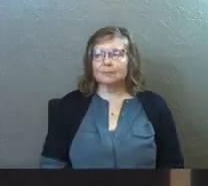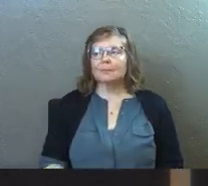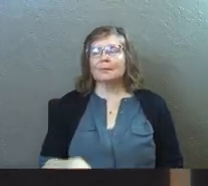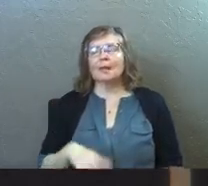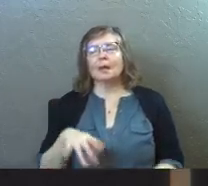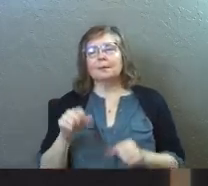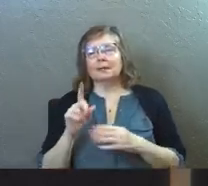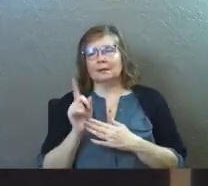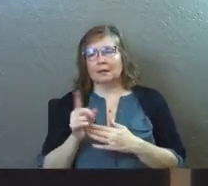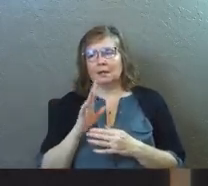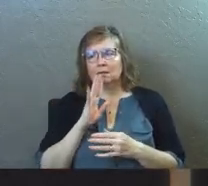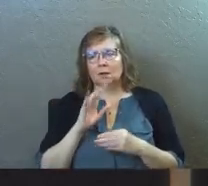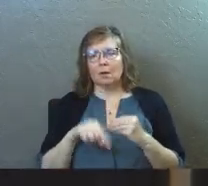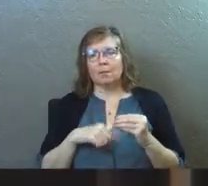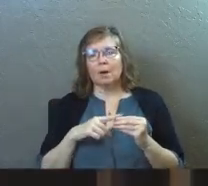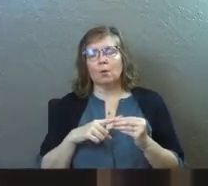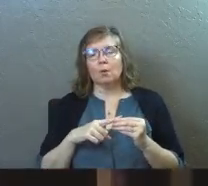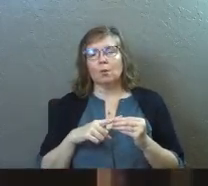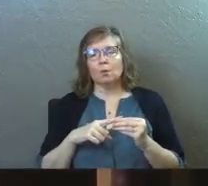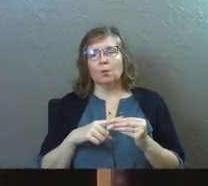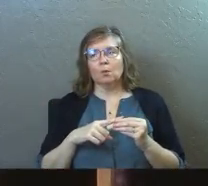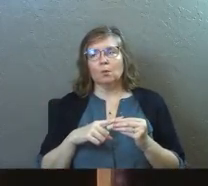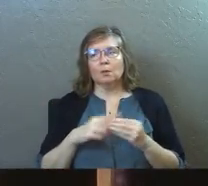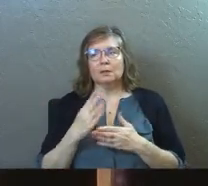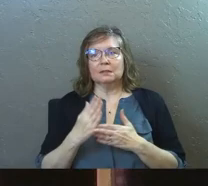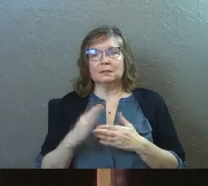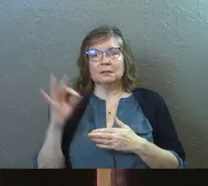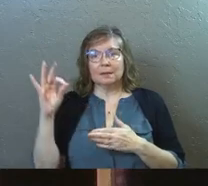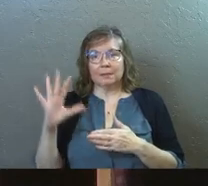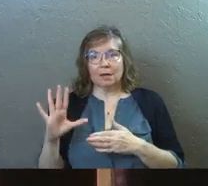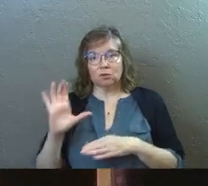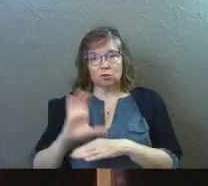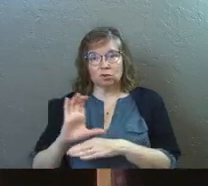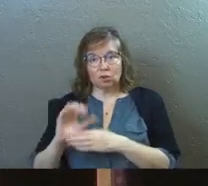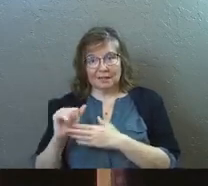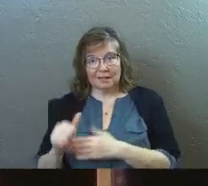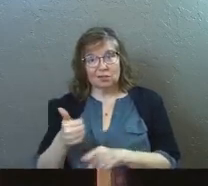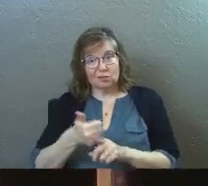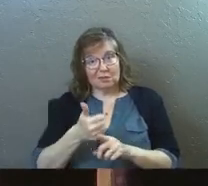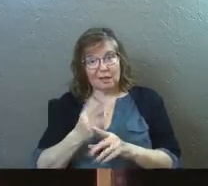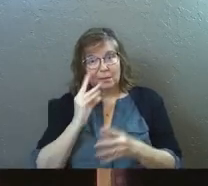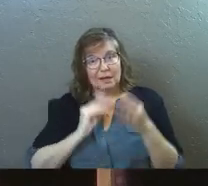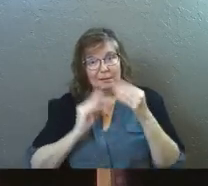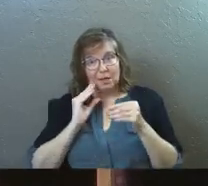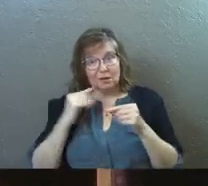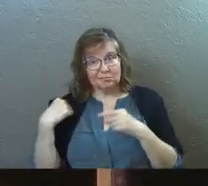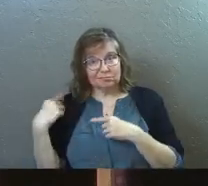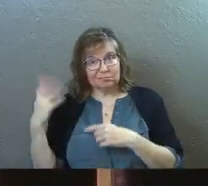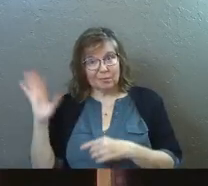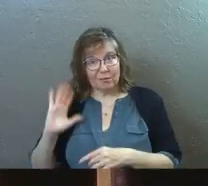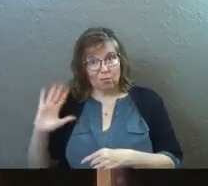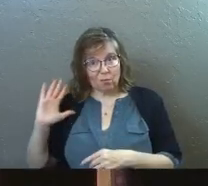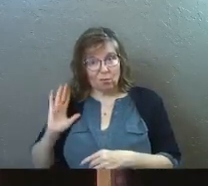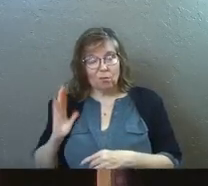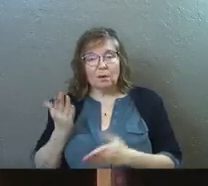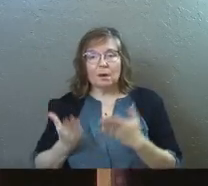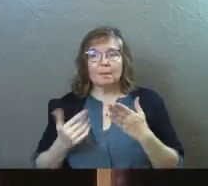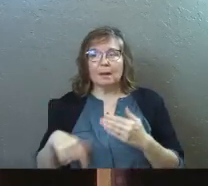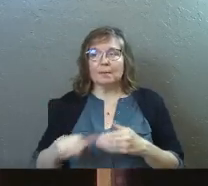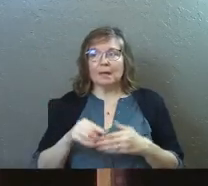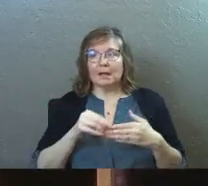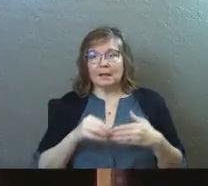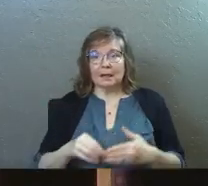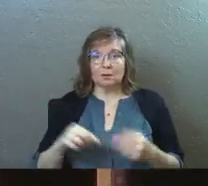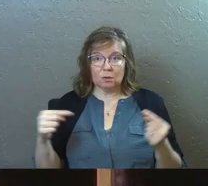I'm going to take a minute and then I'm going to talk about, um, some pastors or some church leaders that you've come in contact with in the past. And maybe, maybe